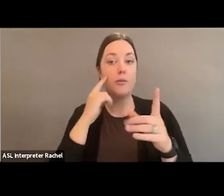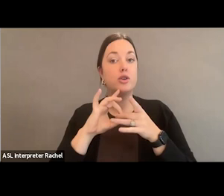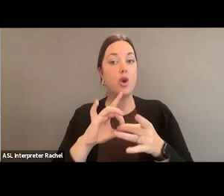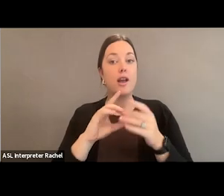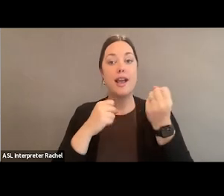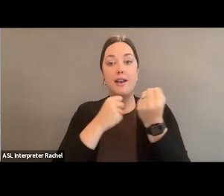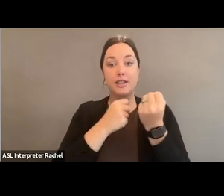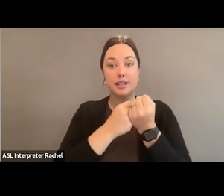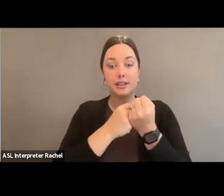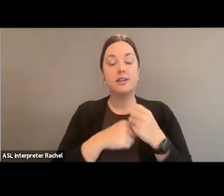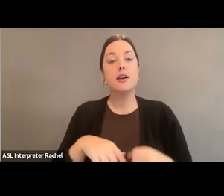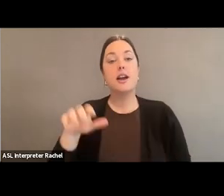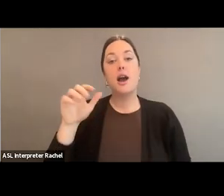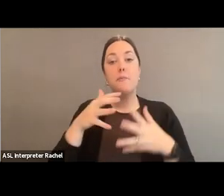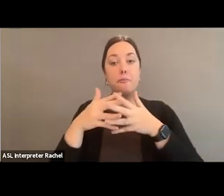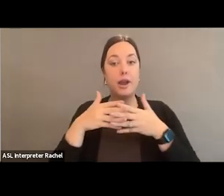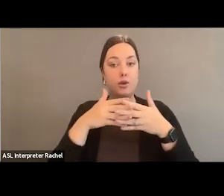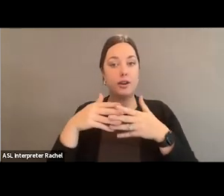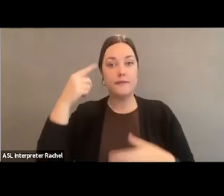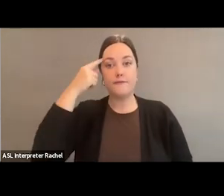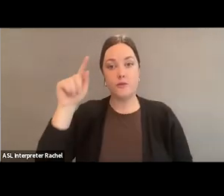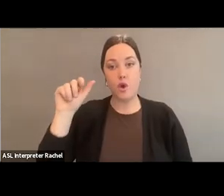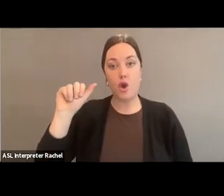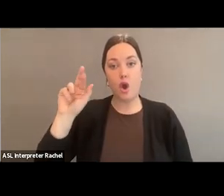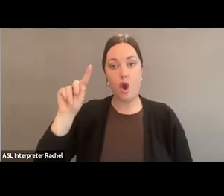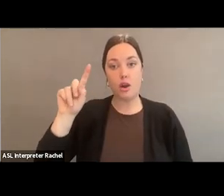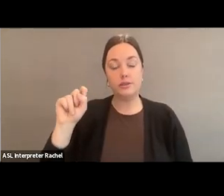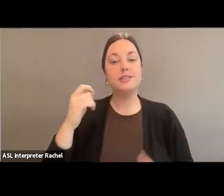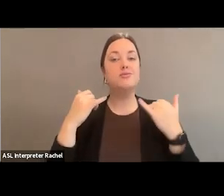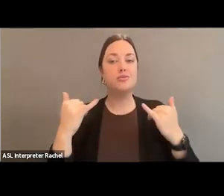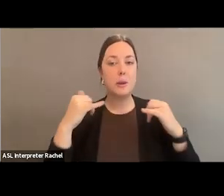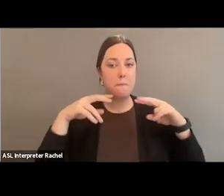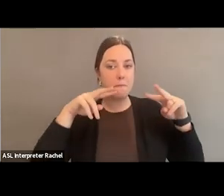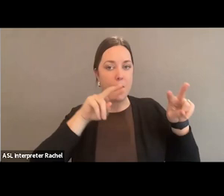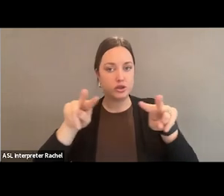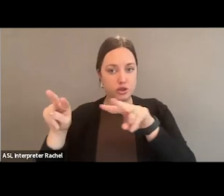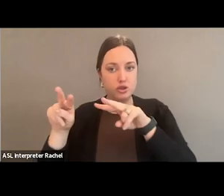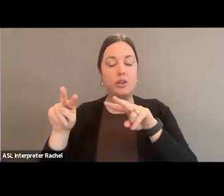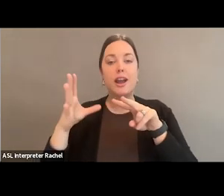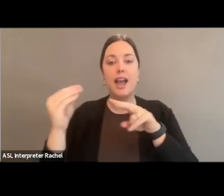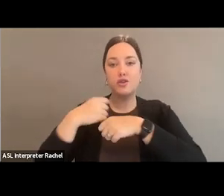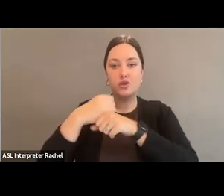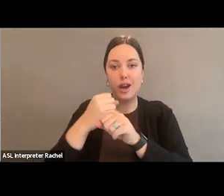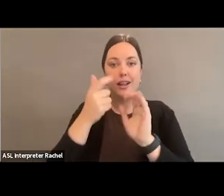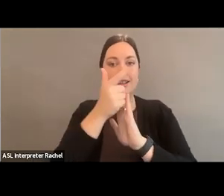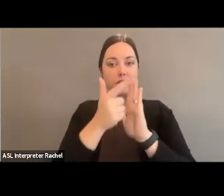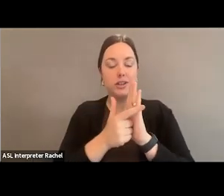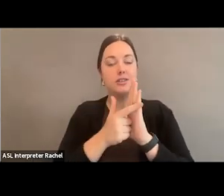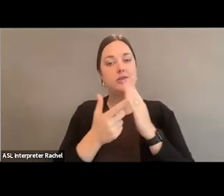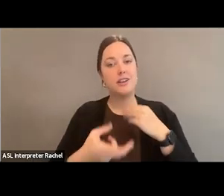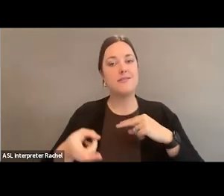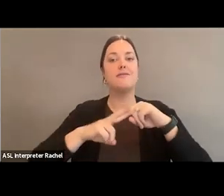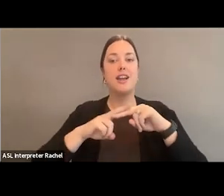Americans for the Arts is currently monitoring, as well as creating legislation that advances DEI in the